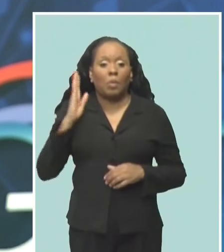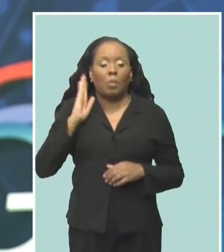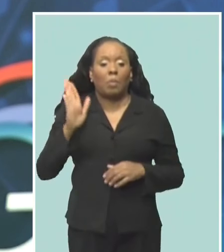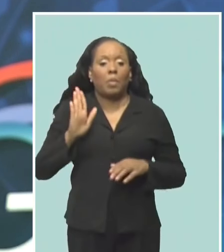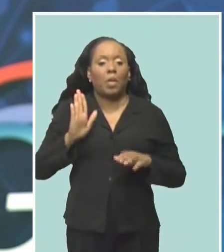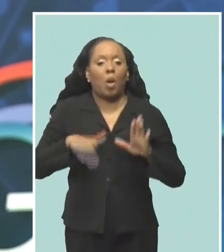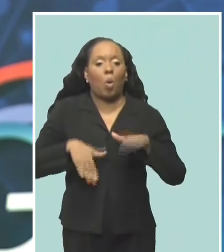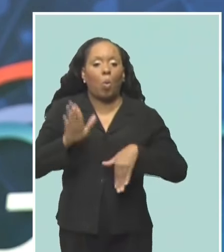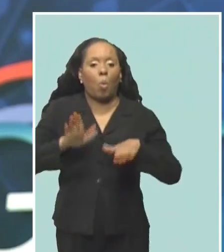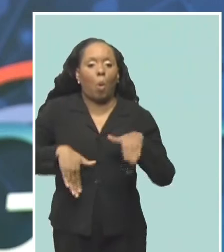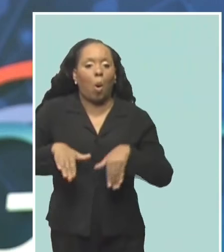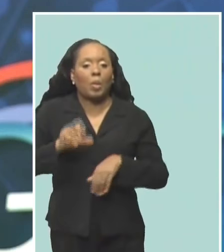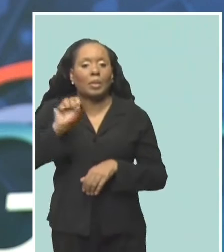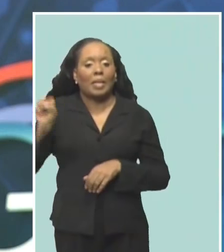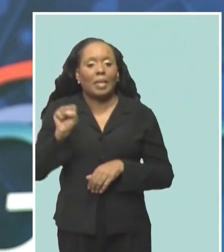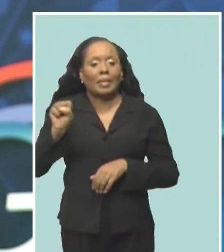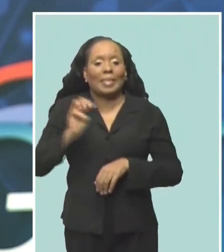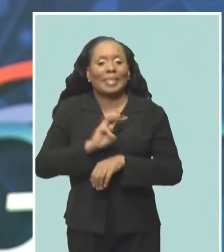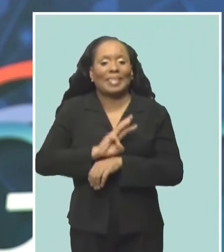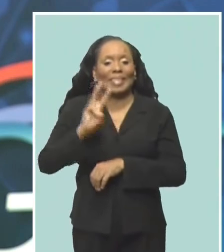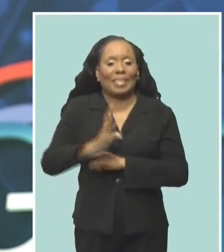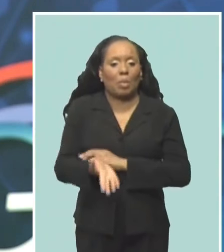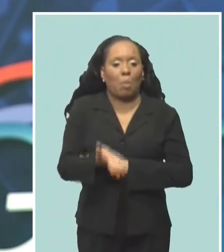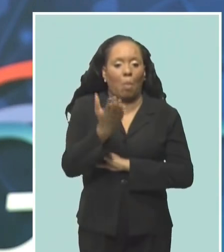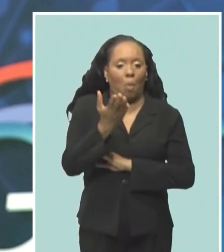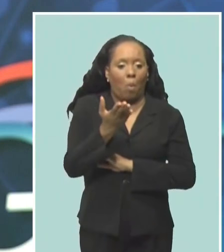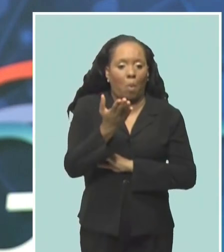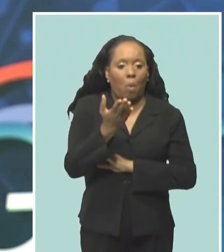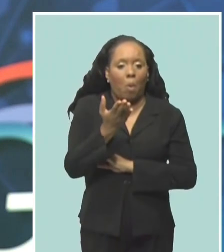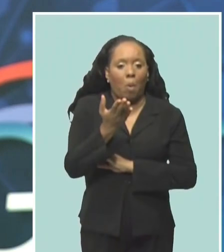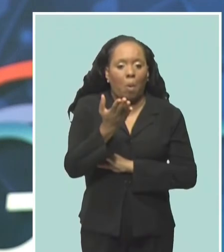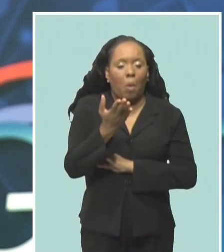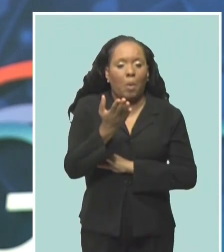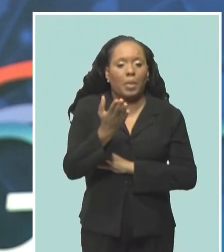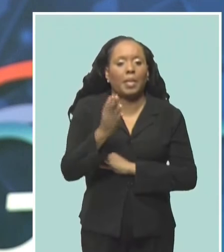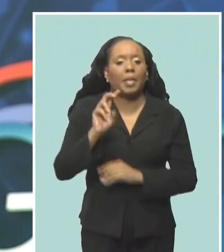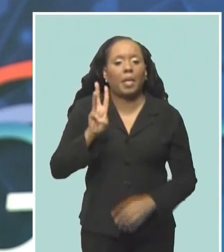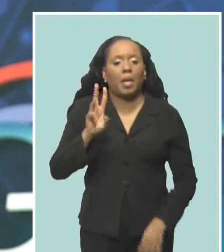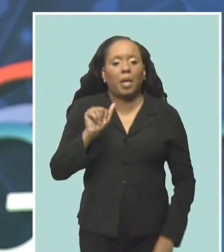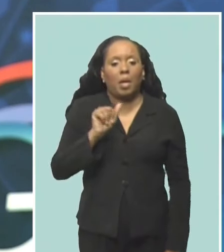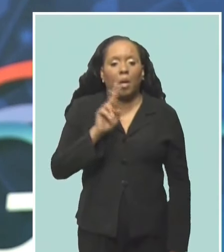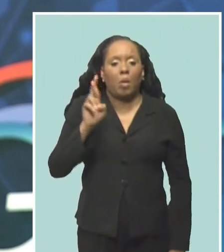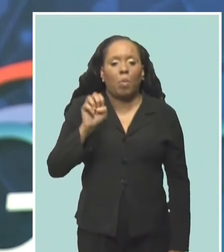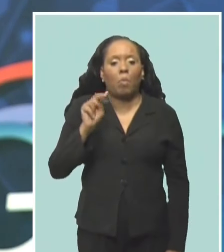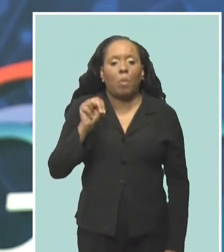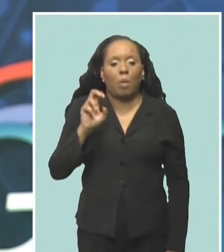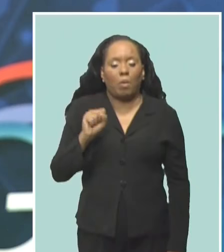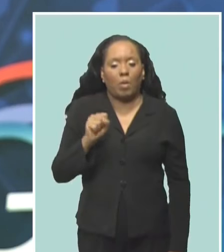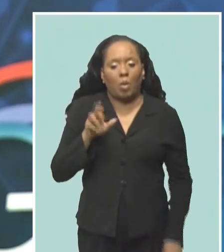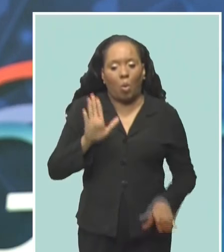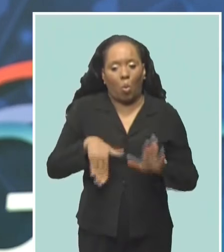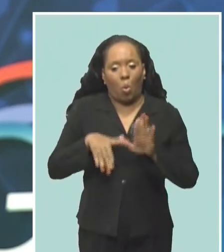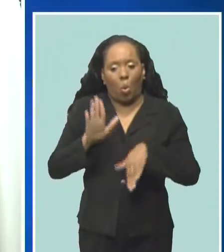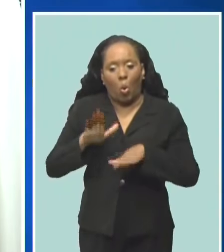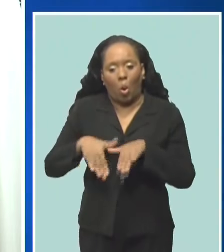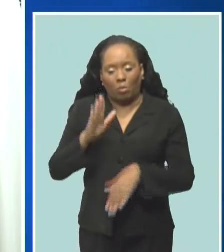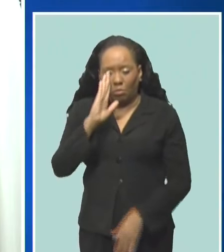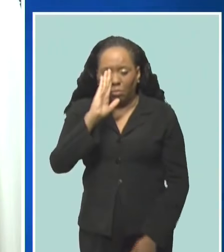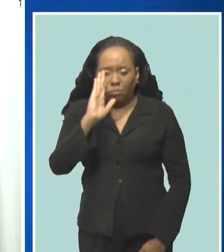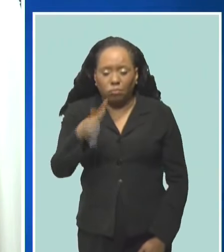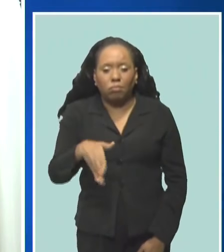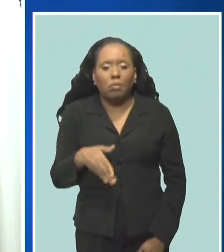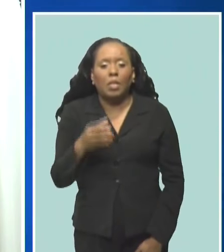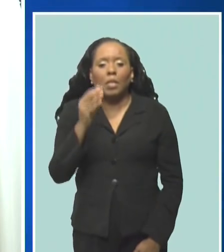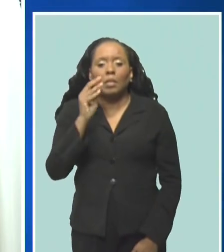Saturday from 6 a.m. in Warrens, near the BCMI building. And it ends at Botanical Gardens. The Walk for the